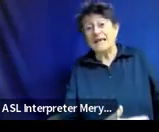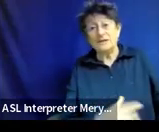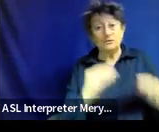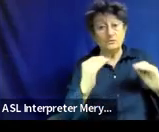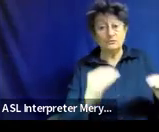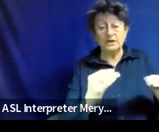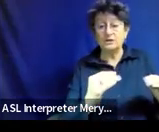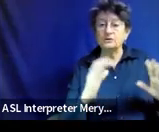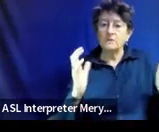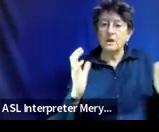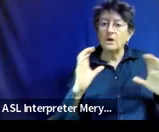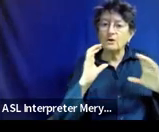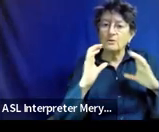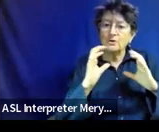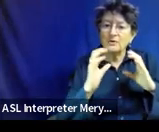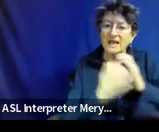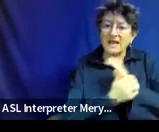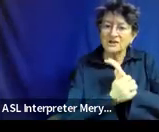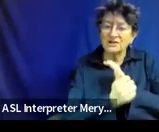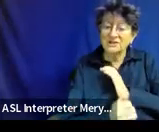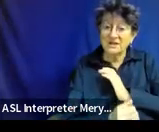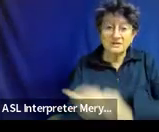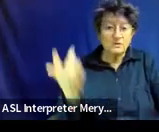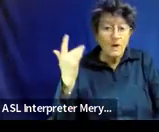behavior is communication.